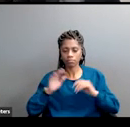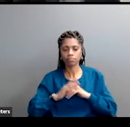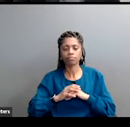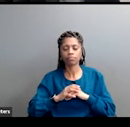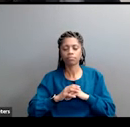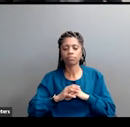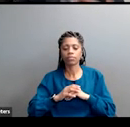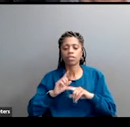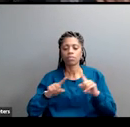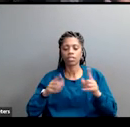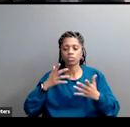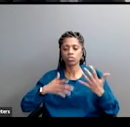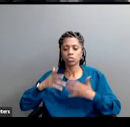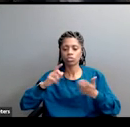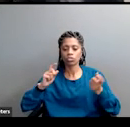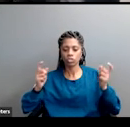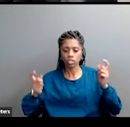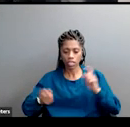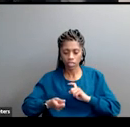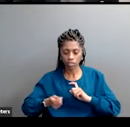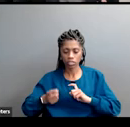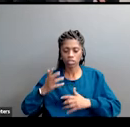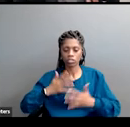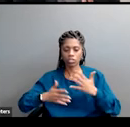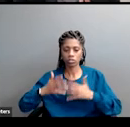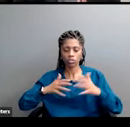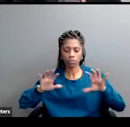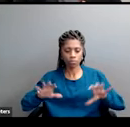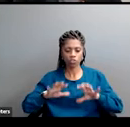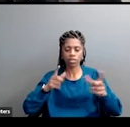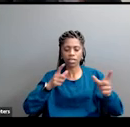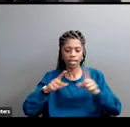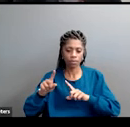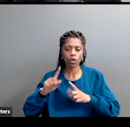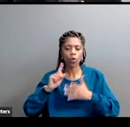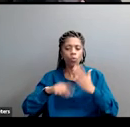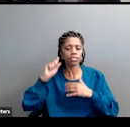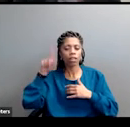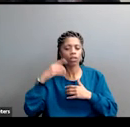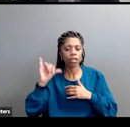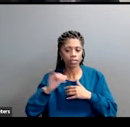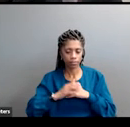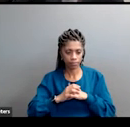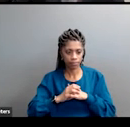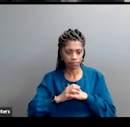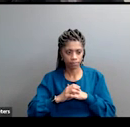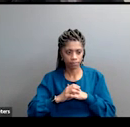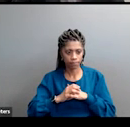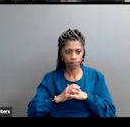movement building, and then by implication, communications? This is